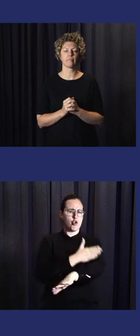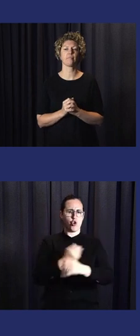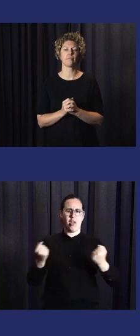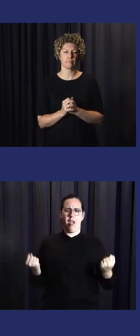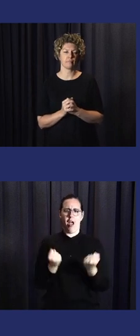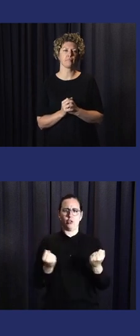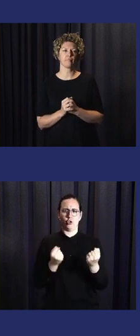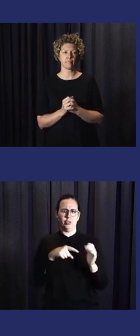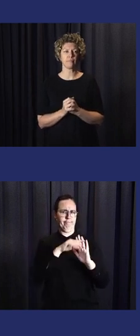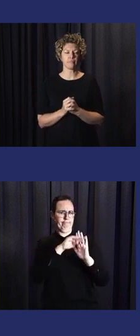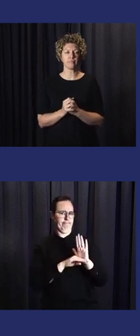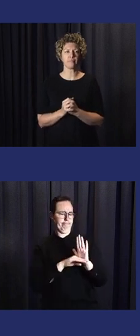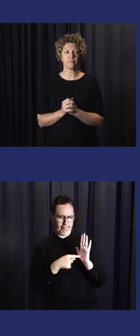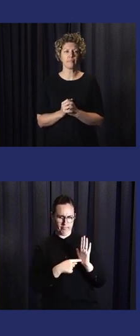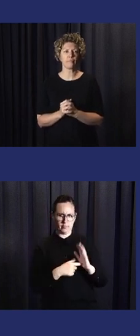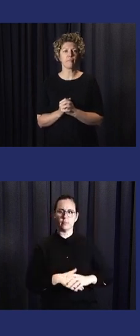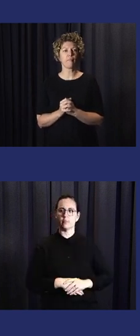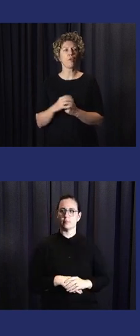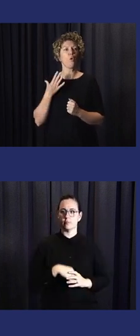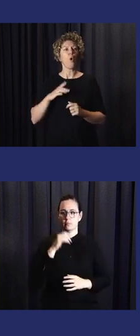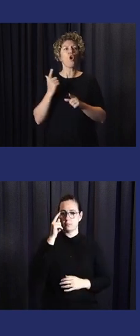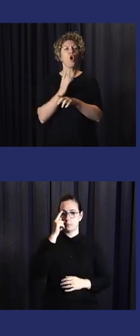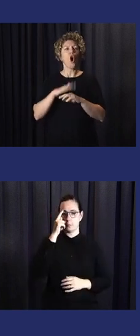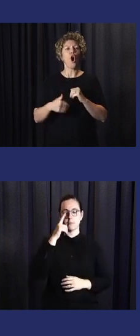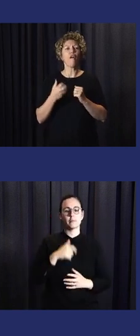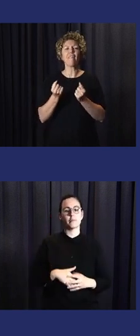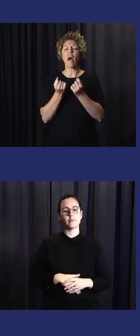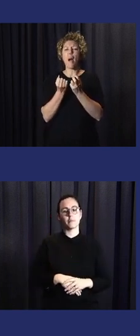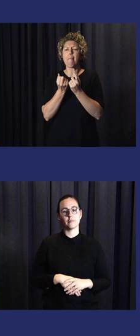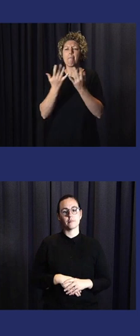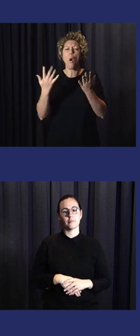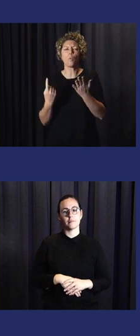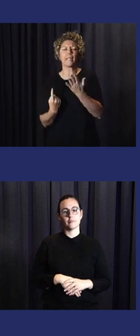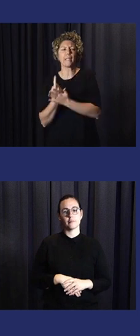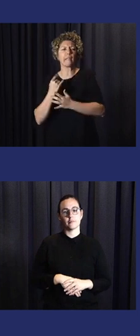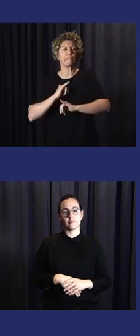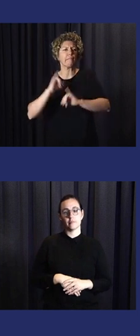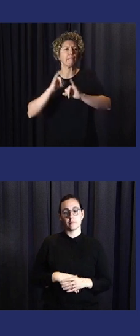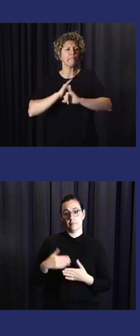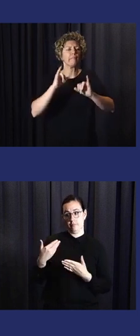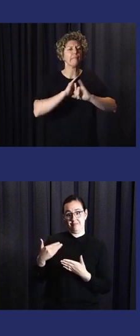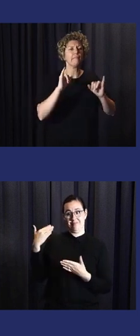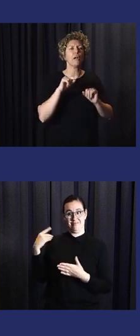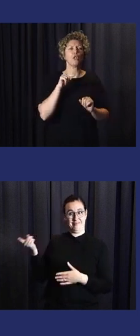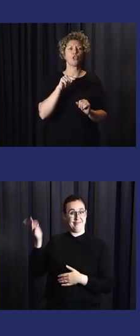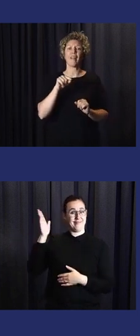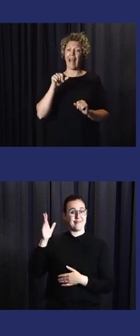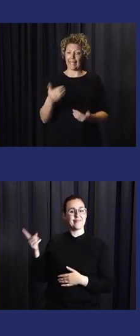impact-based forecasting system, which leads us to the last mile already. One of our speaker mentioned about